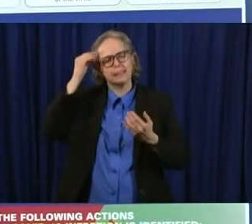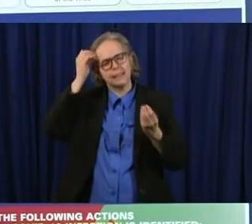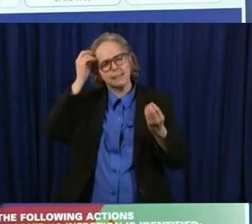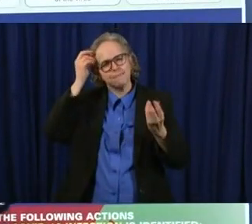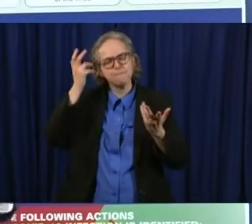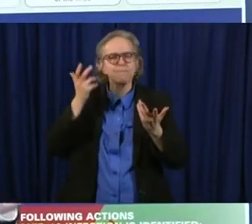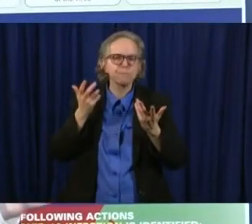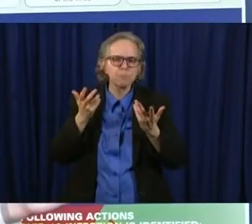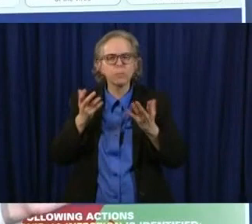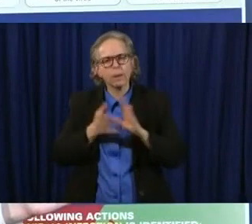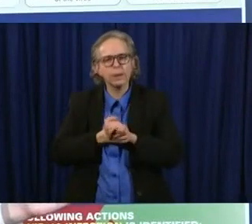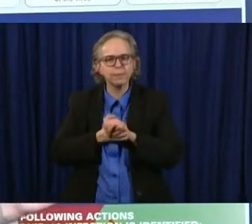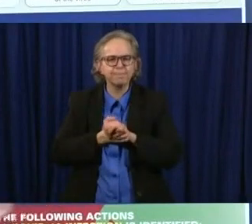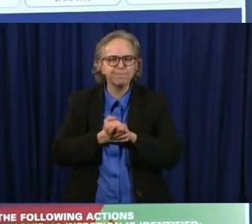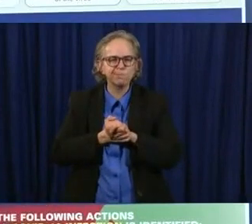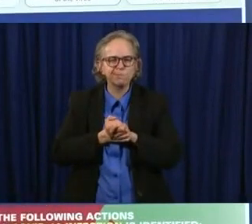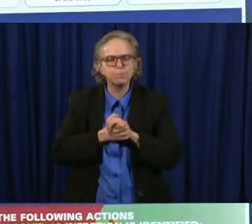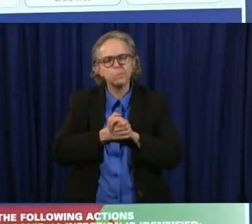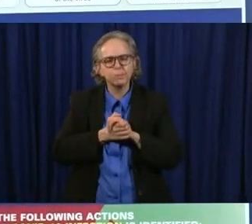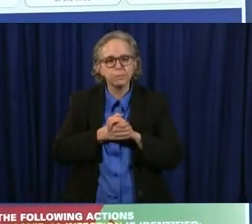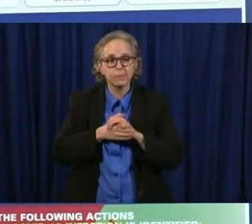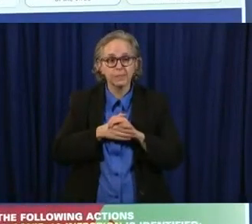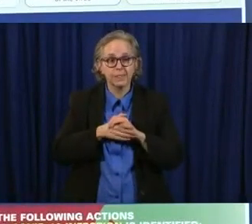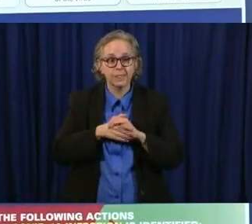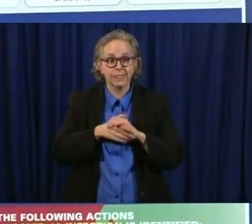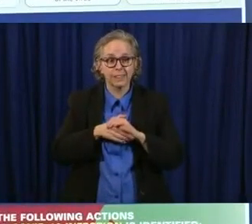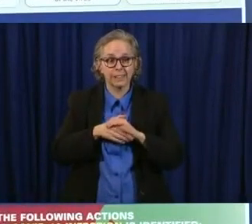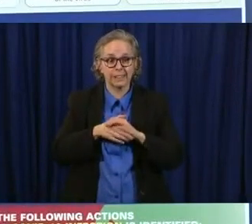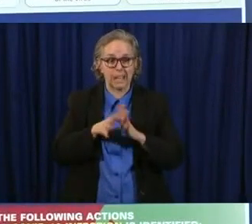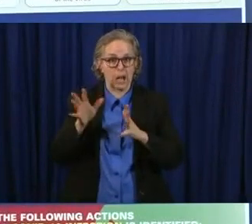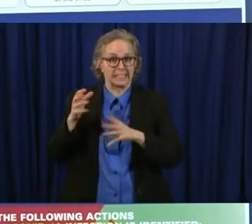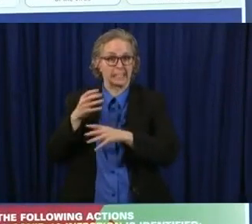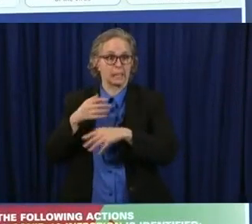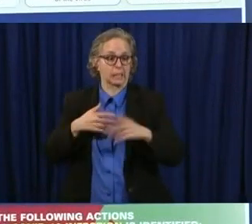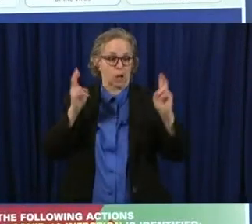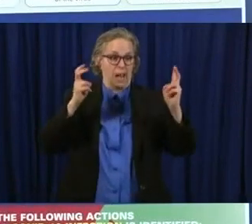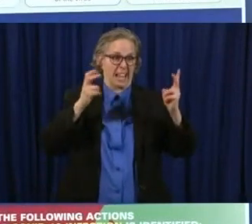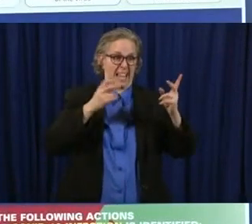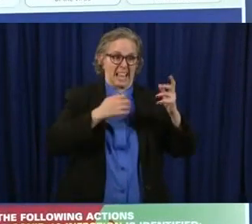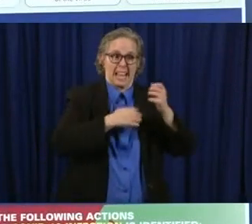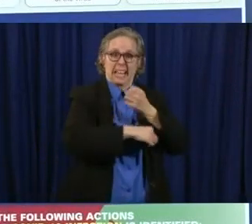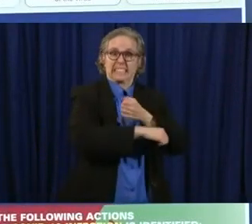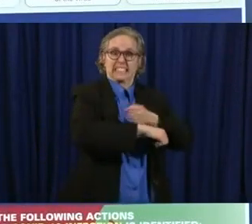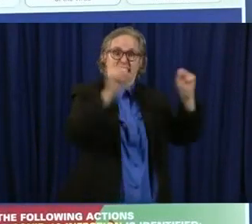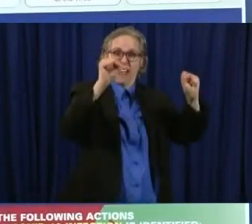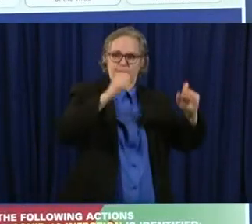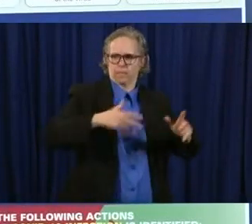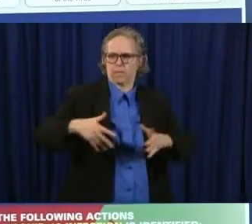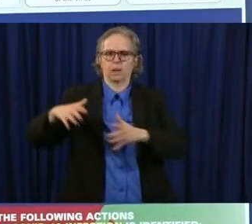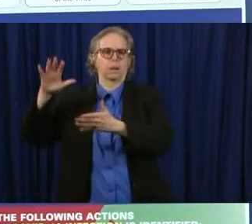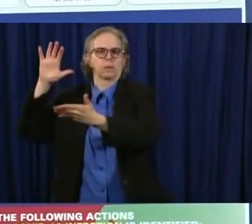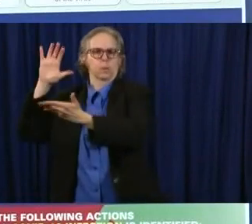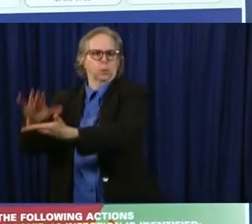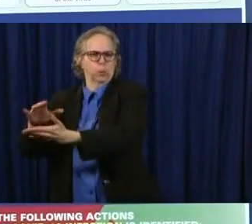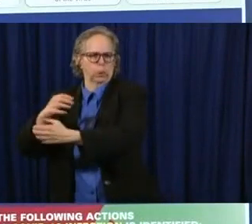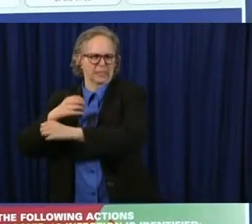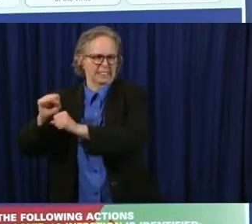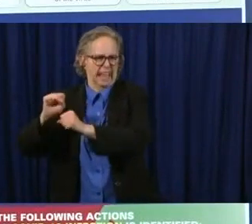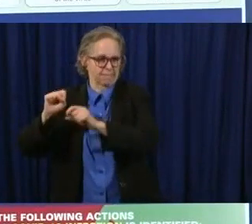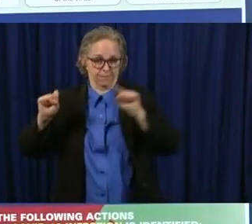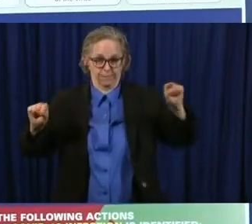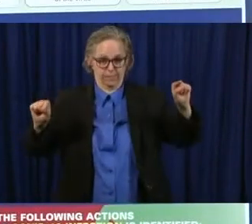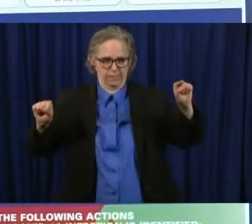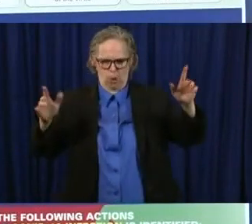the safest to the not as safe with mass gatherings clear over here um